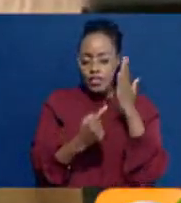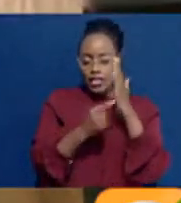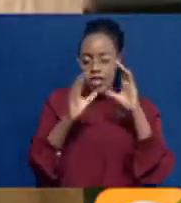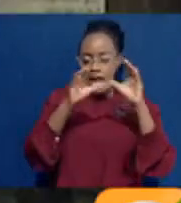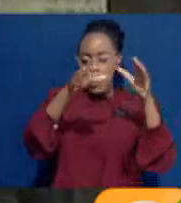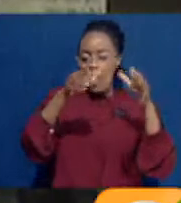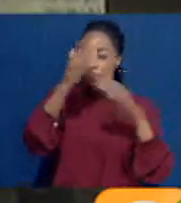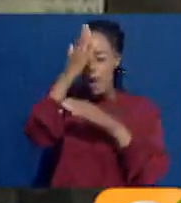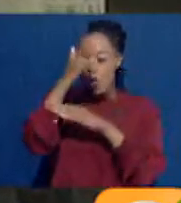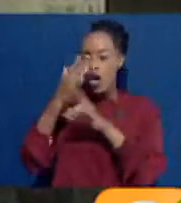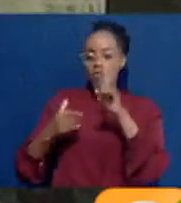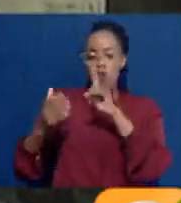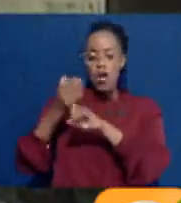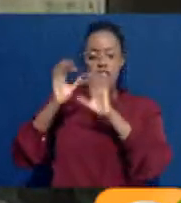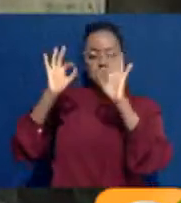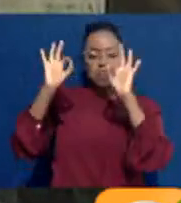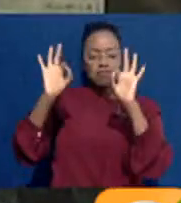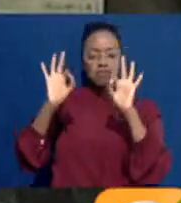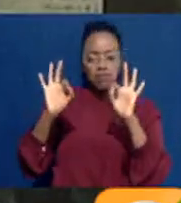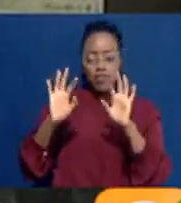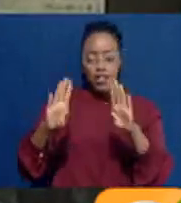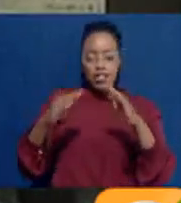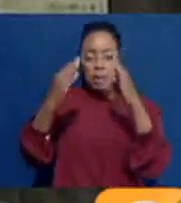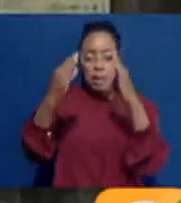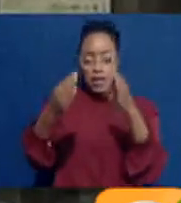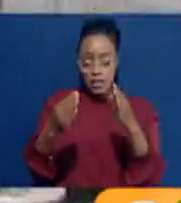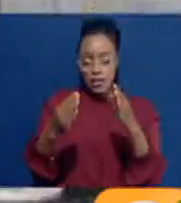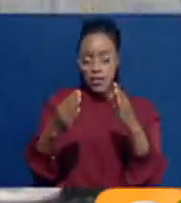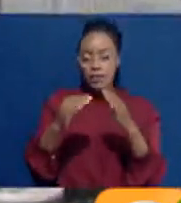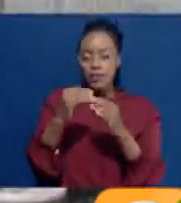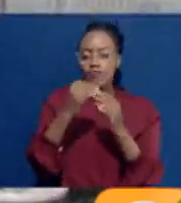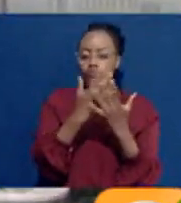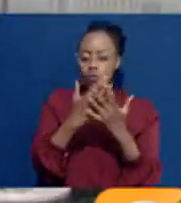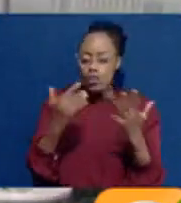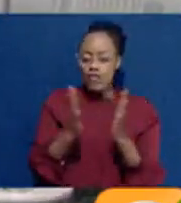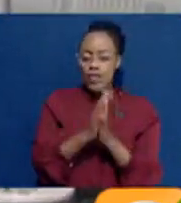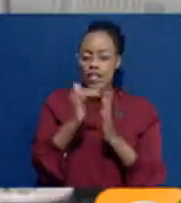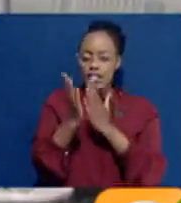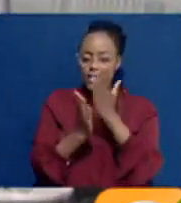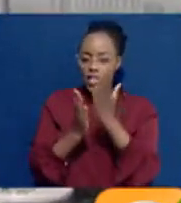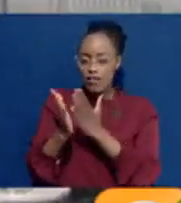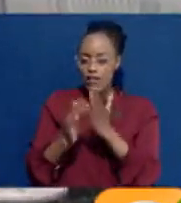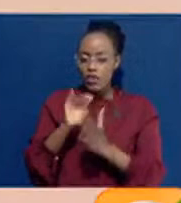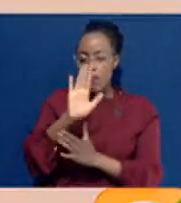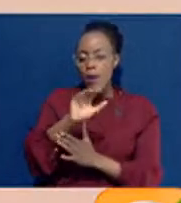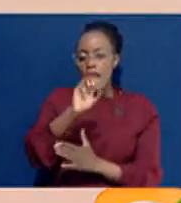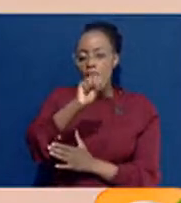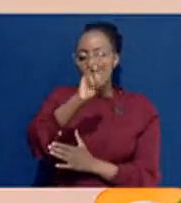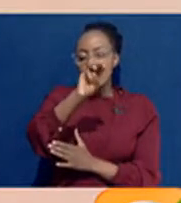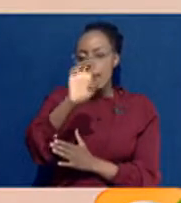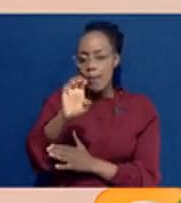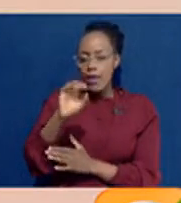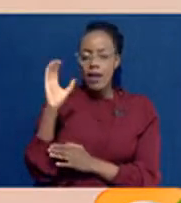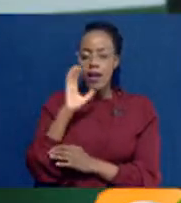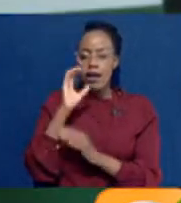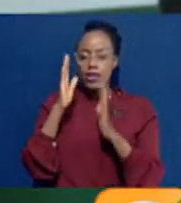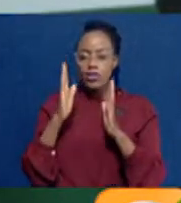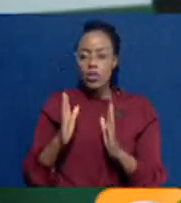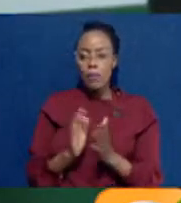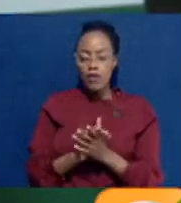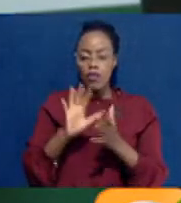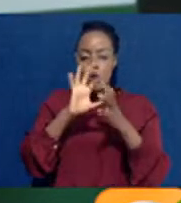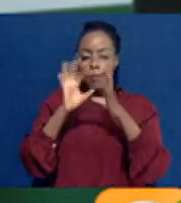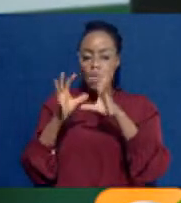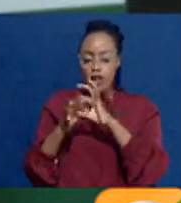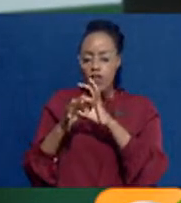outstanding achievements in delivering exceptional products and services to their SME clients. Corp